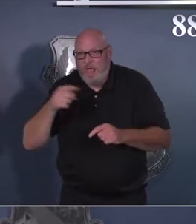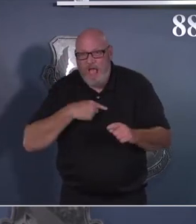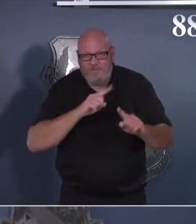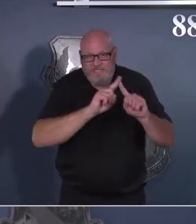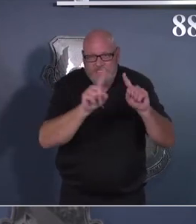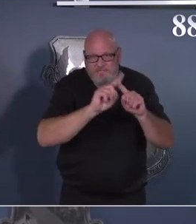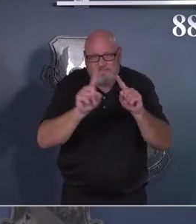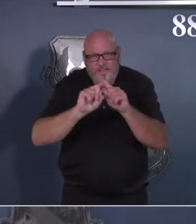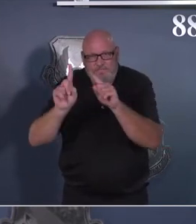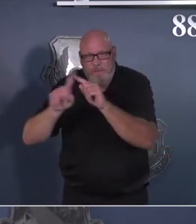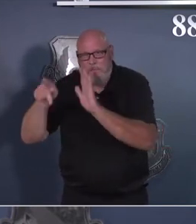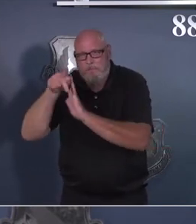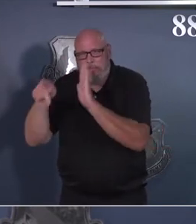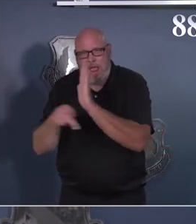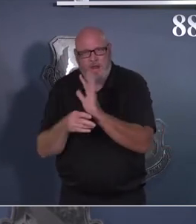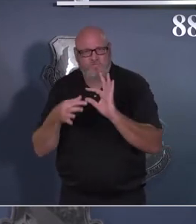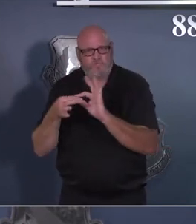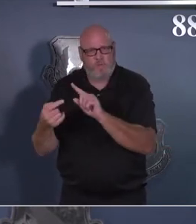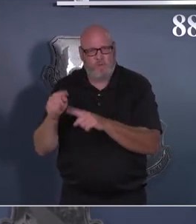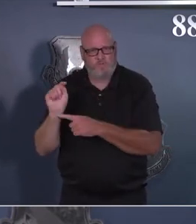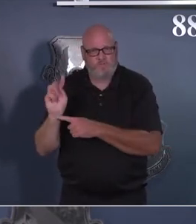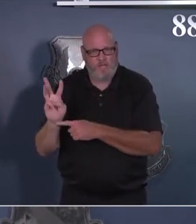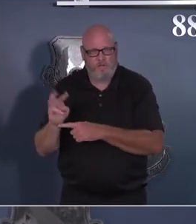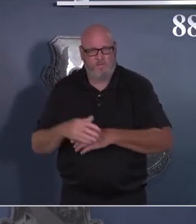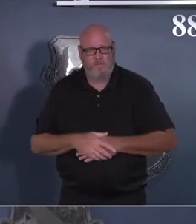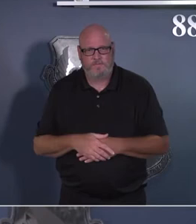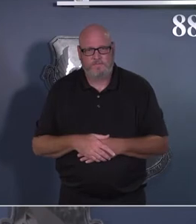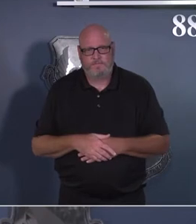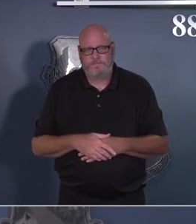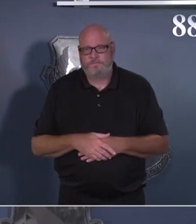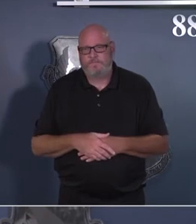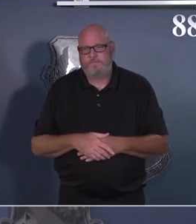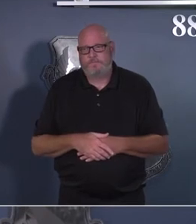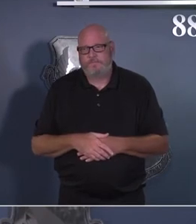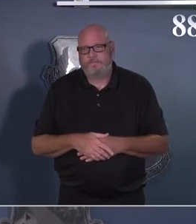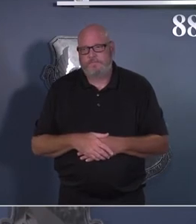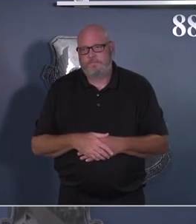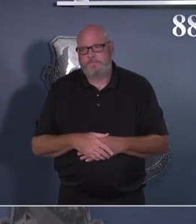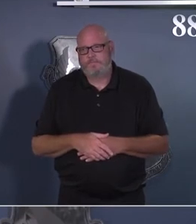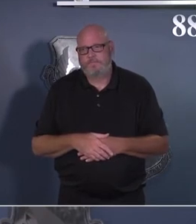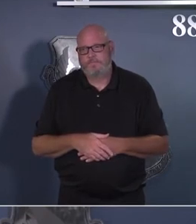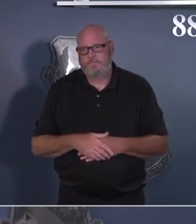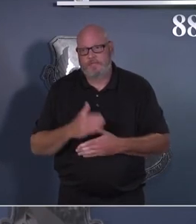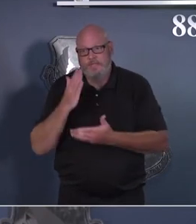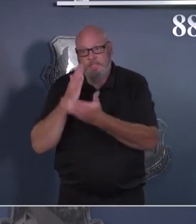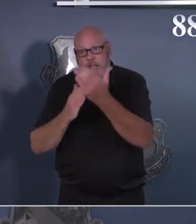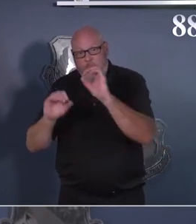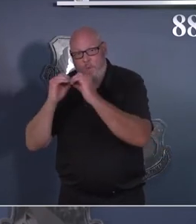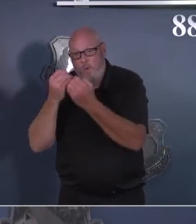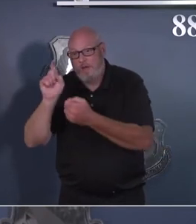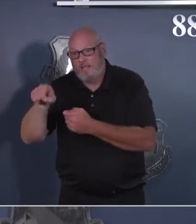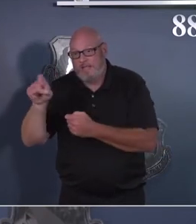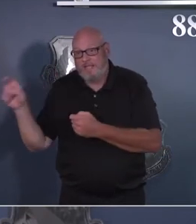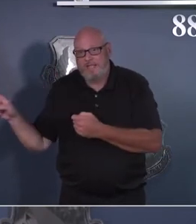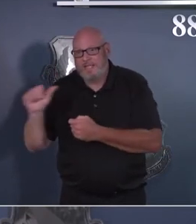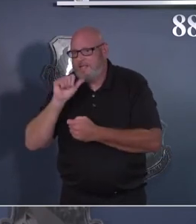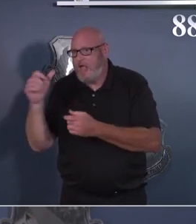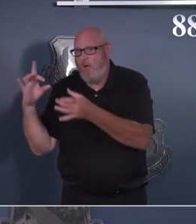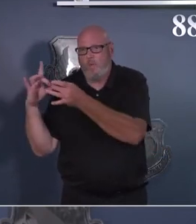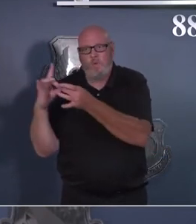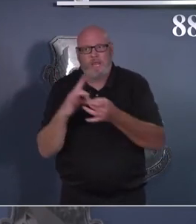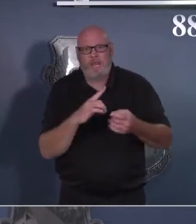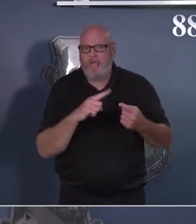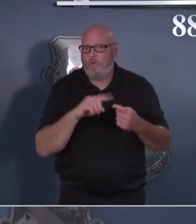and procedures. Not all of those organizations are DOD organizations. We have multiple federal agencies